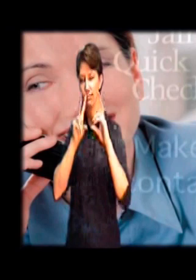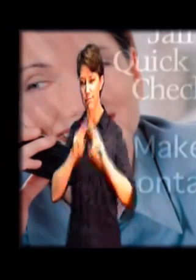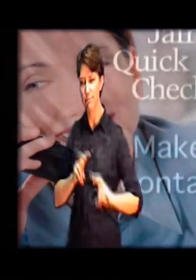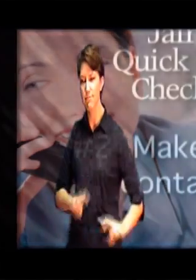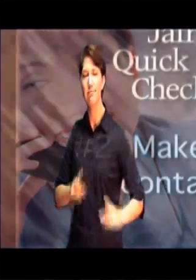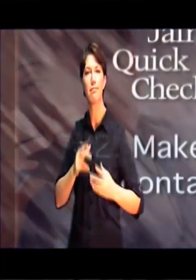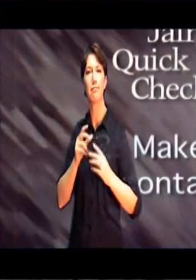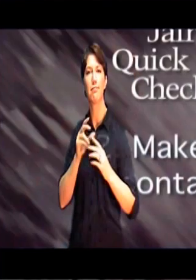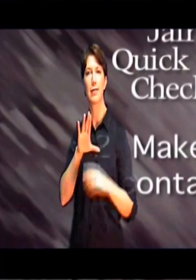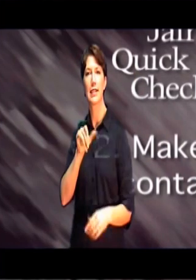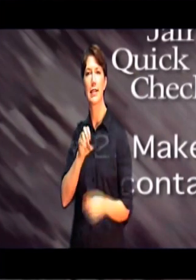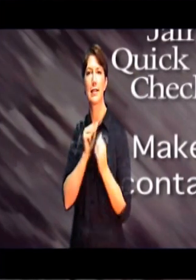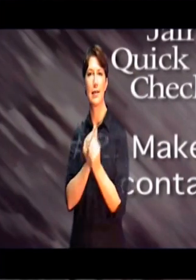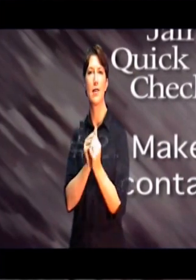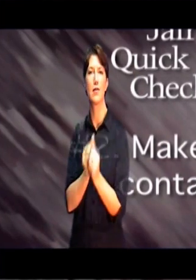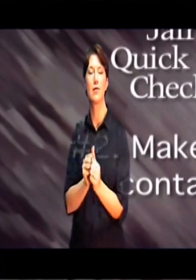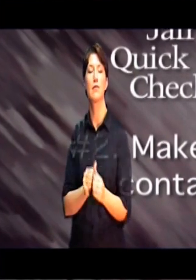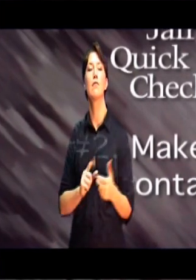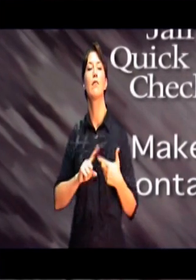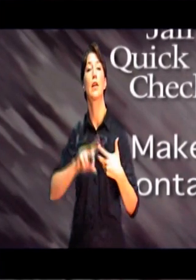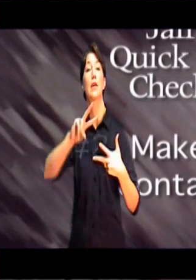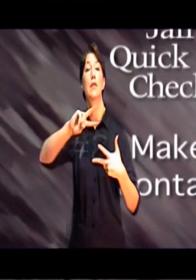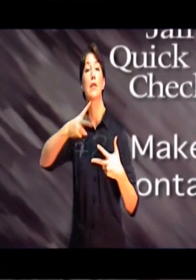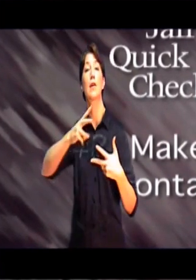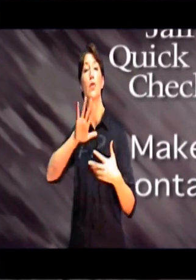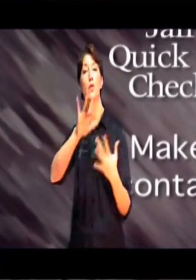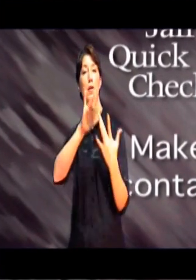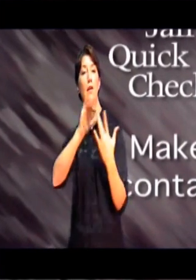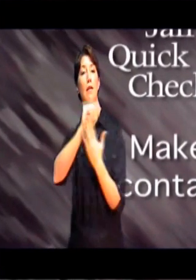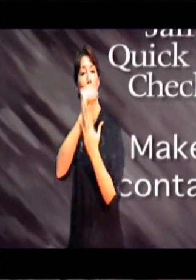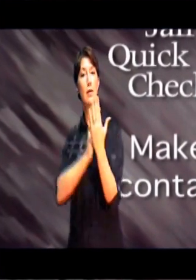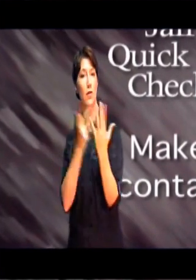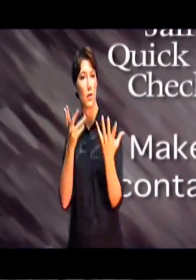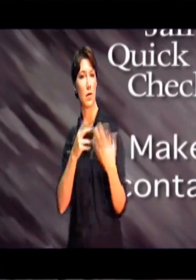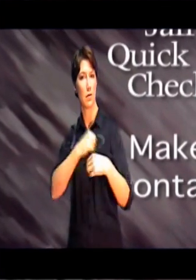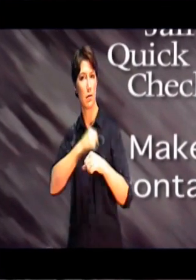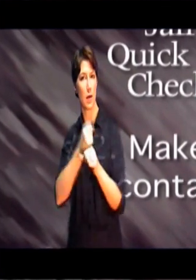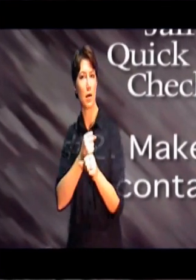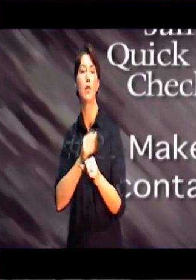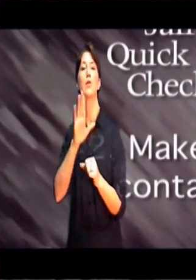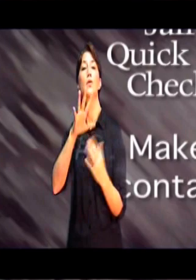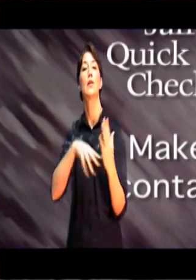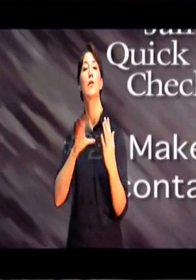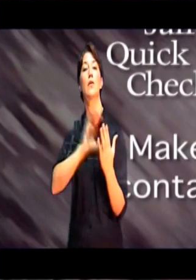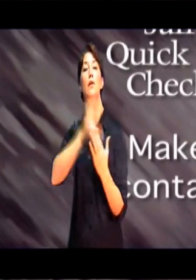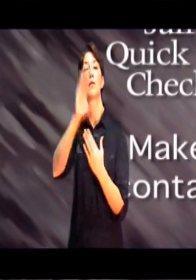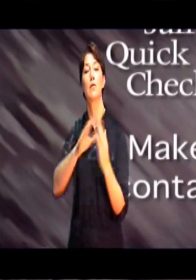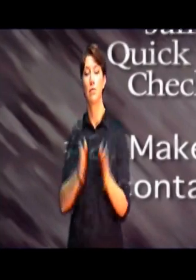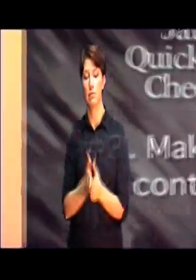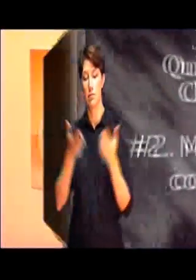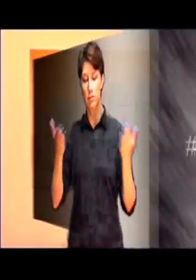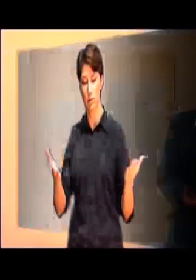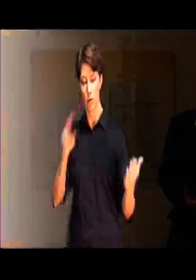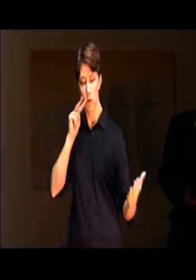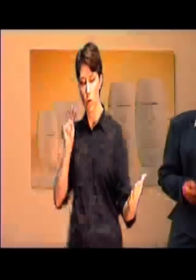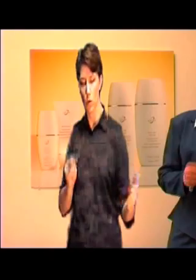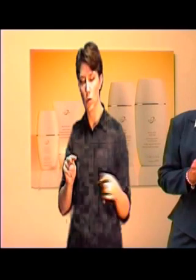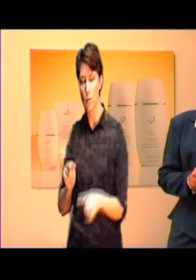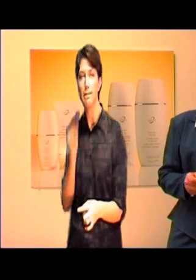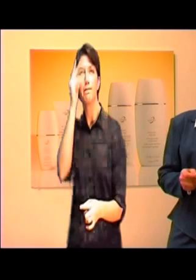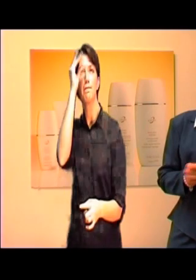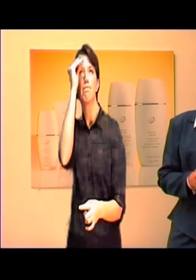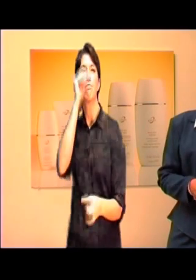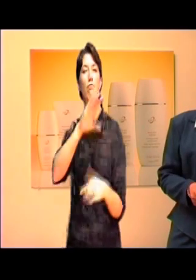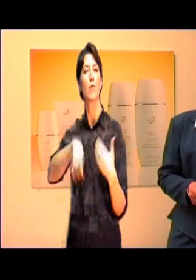items with you. Second, make your contact list. Pull your scheduling calendar out. Open to the contact list, and